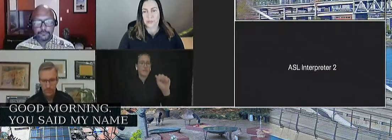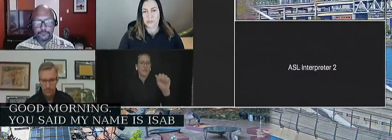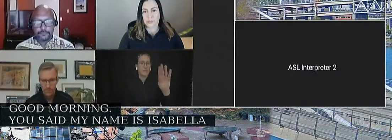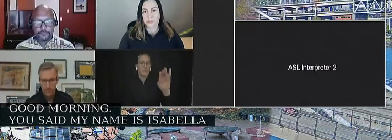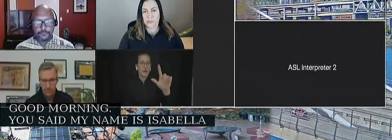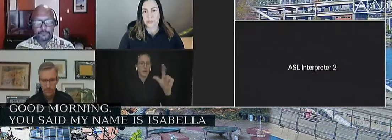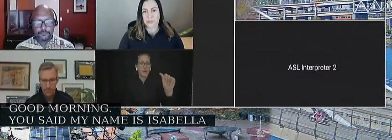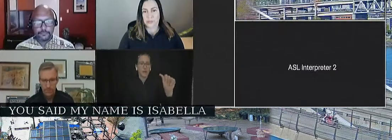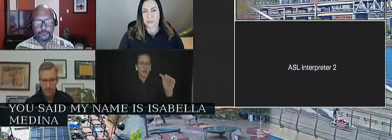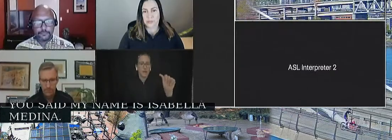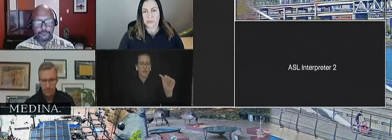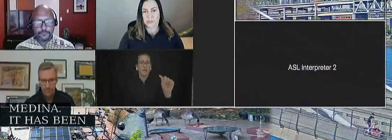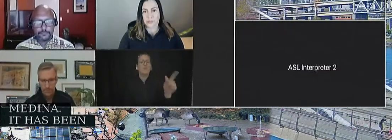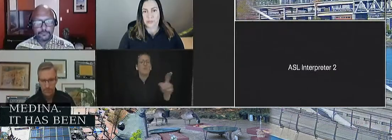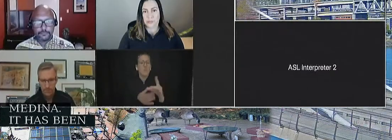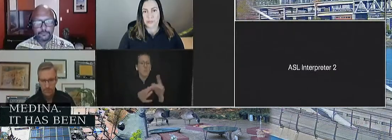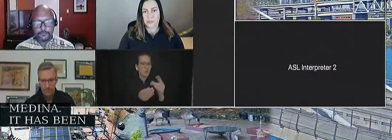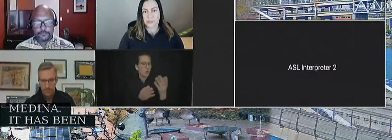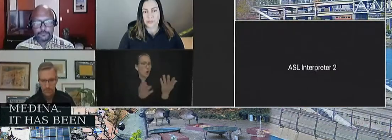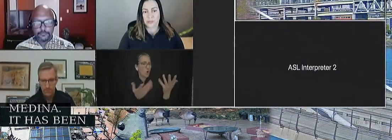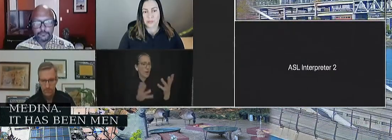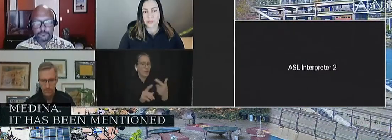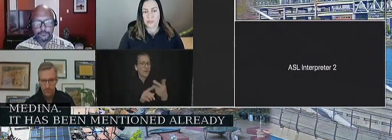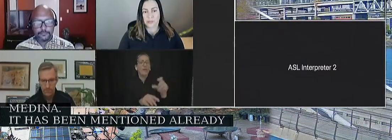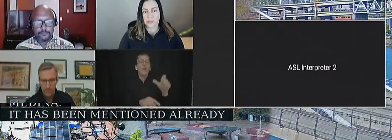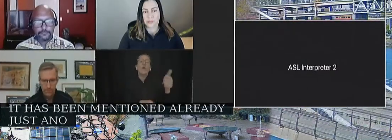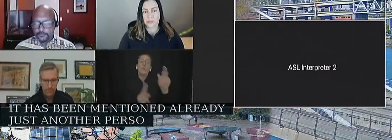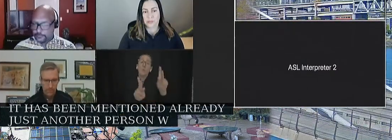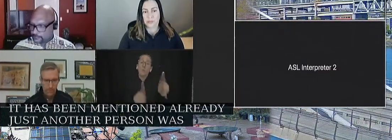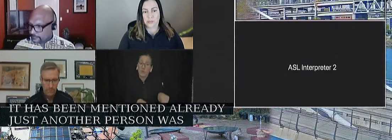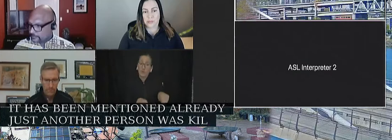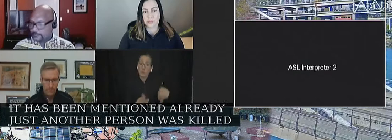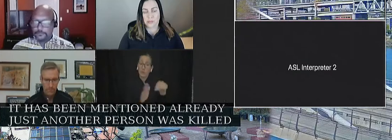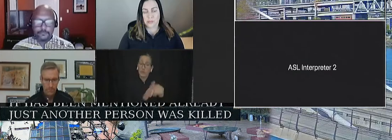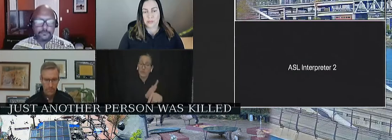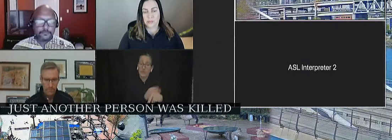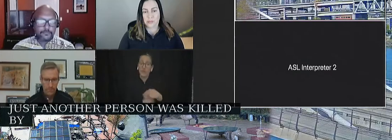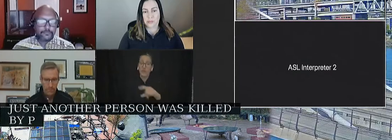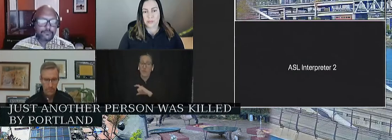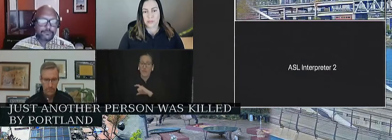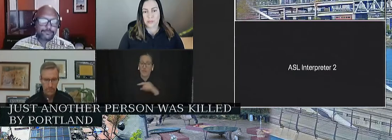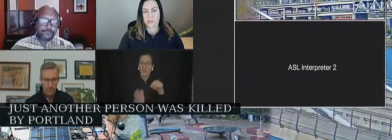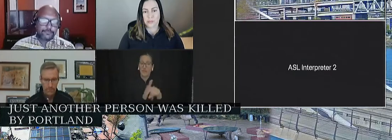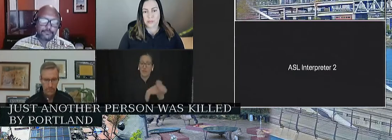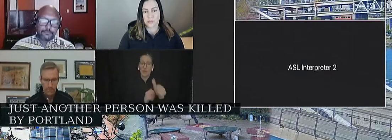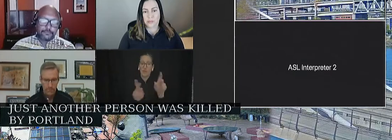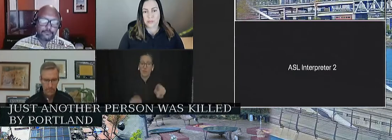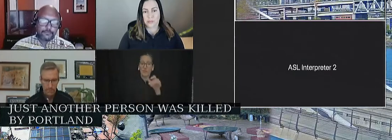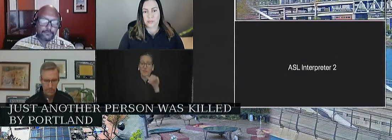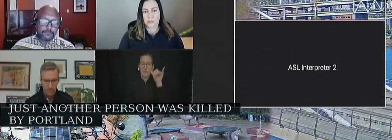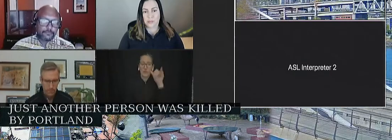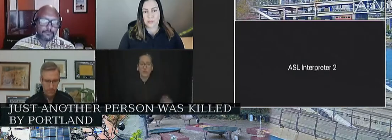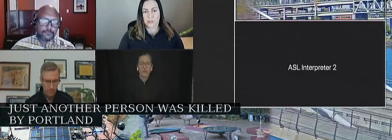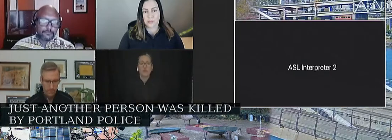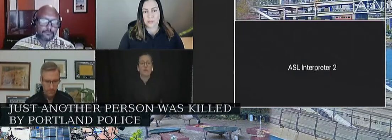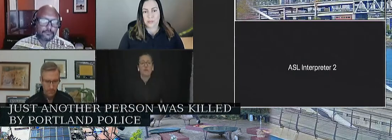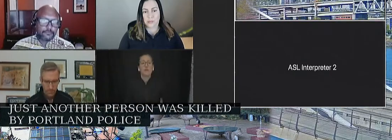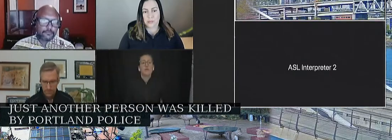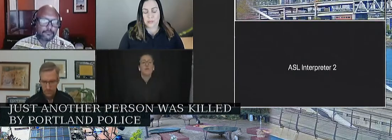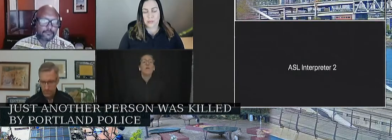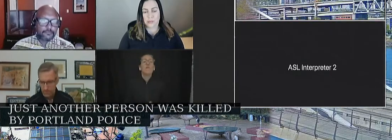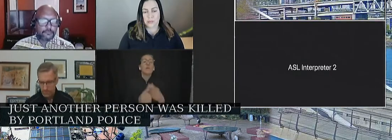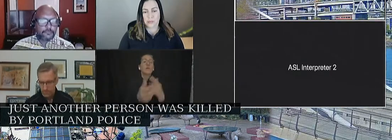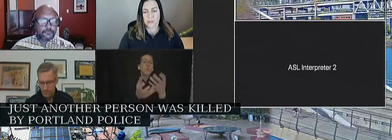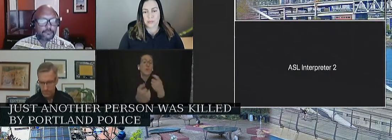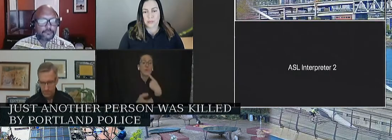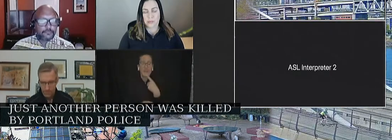mentioned already. Just another person was killed by Portland police yesterday. First of all, I'd like to say that it's unacceptable to